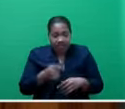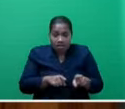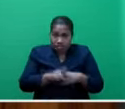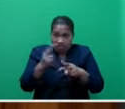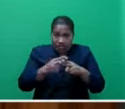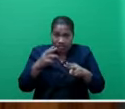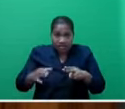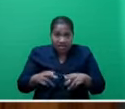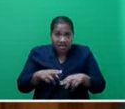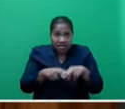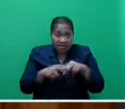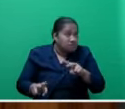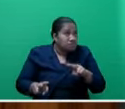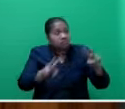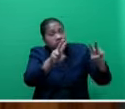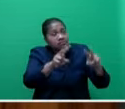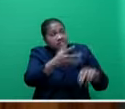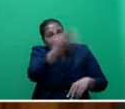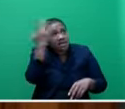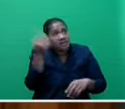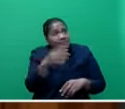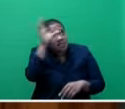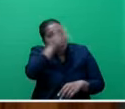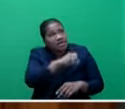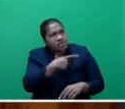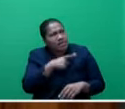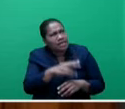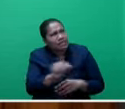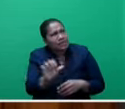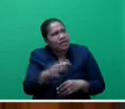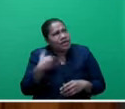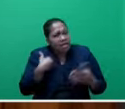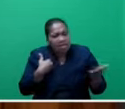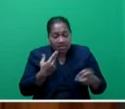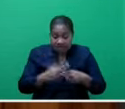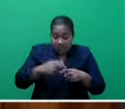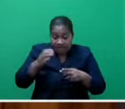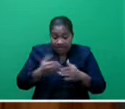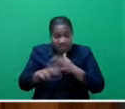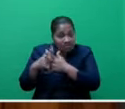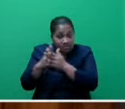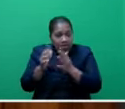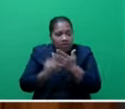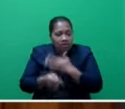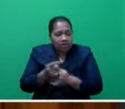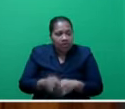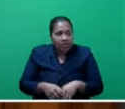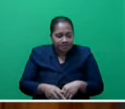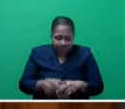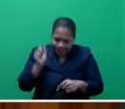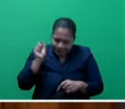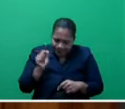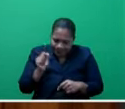sky and try to guess the reasons why our soil might not be healthy, farmers in the United States stick a pen-like device